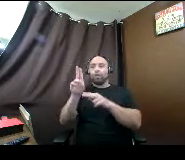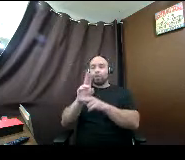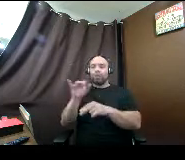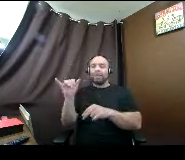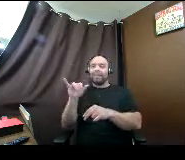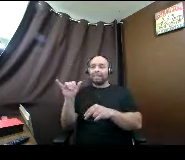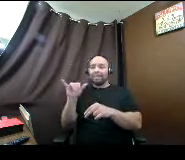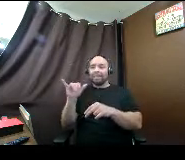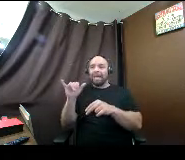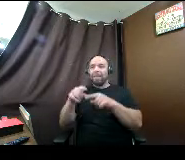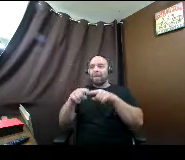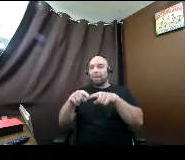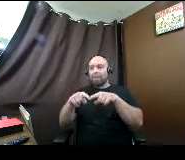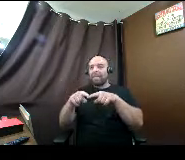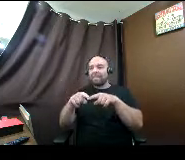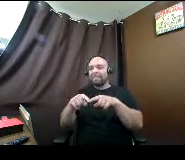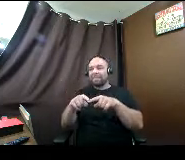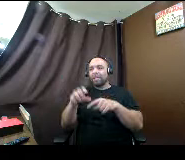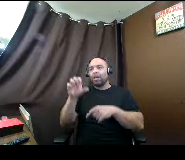for everybody else.